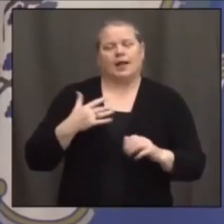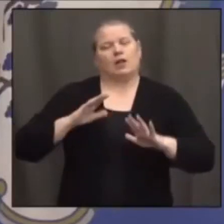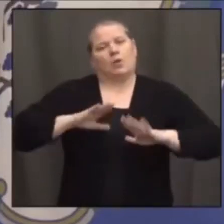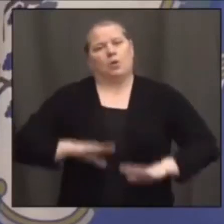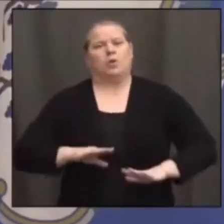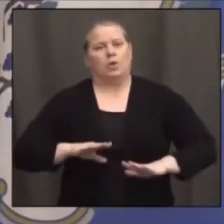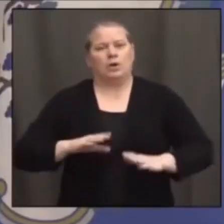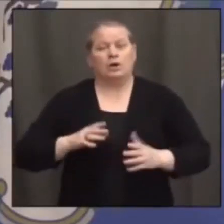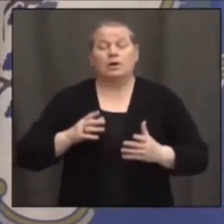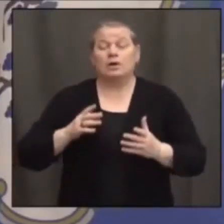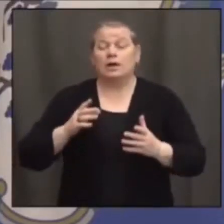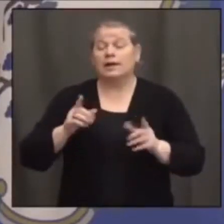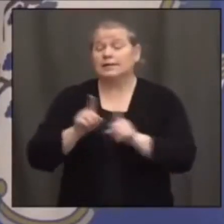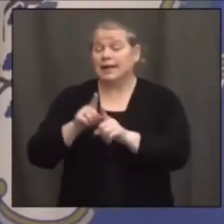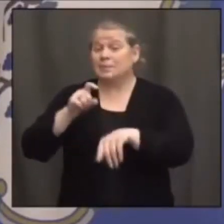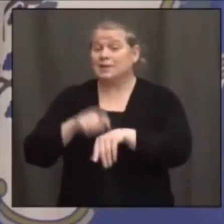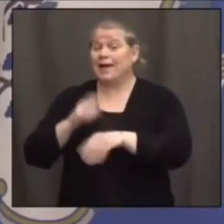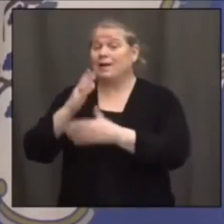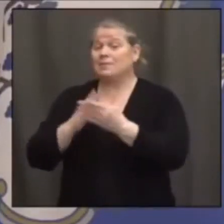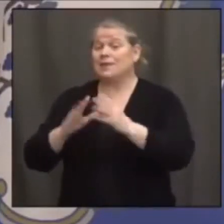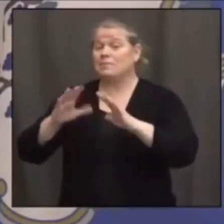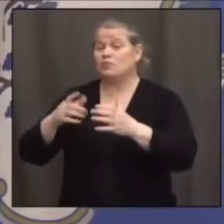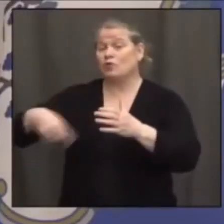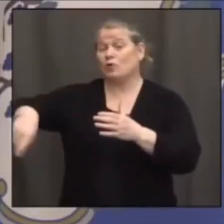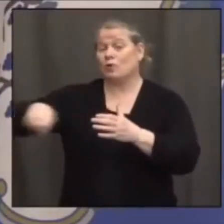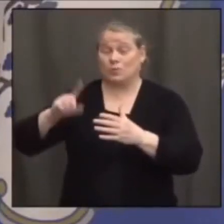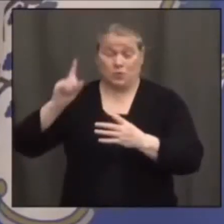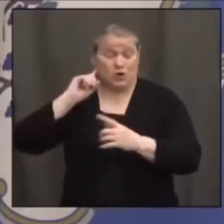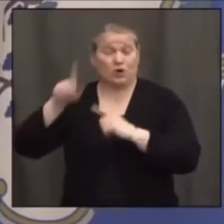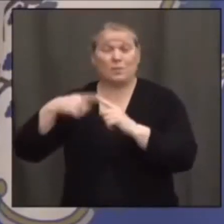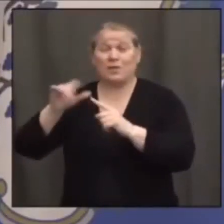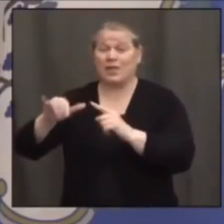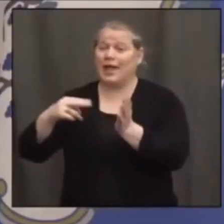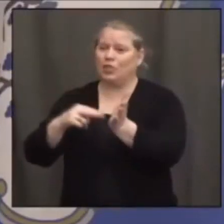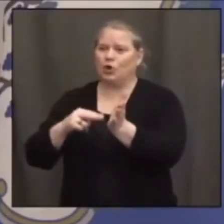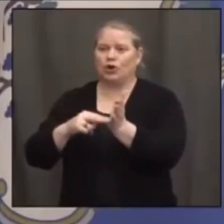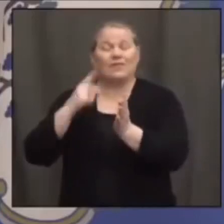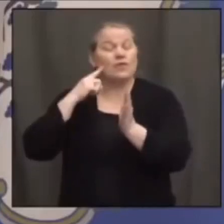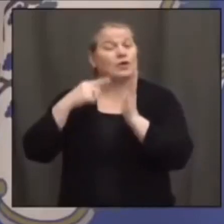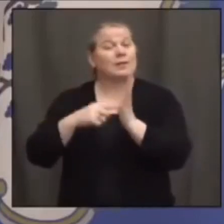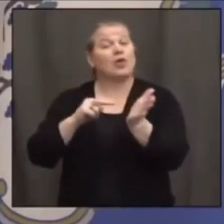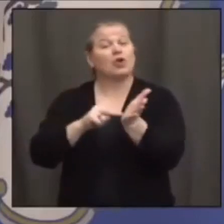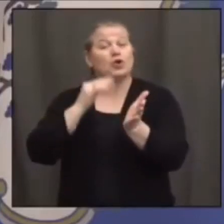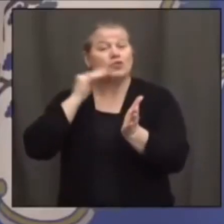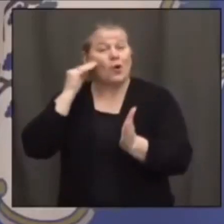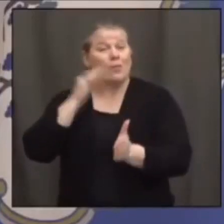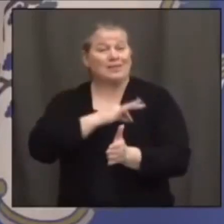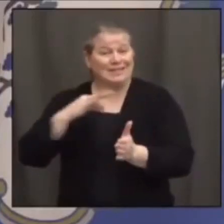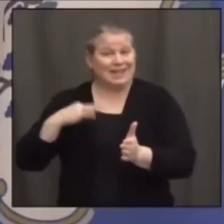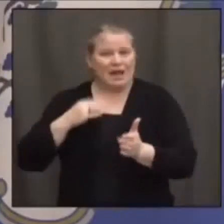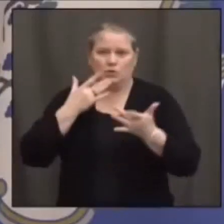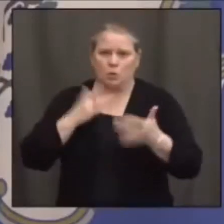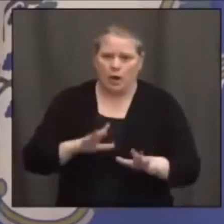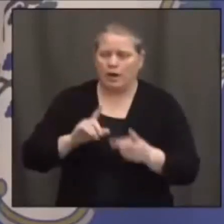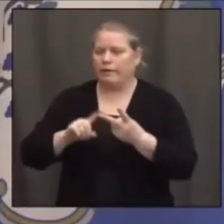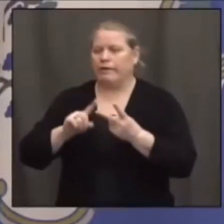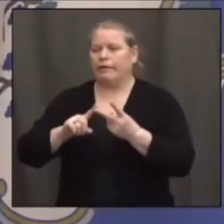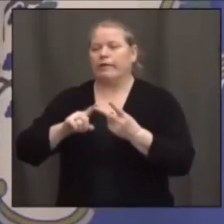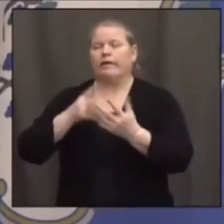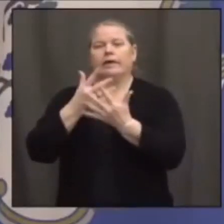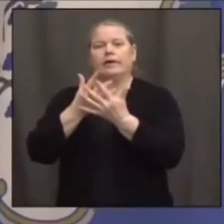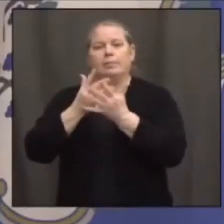But you also know there's certain populations, we heard it in terms of the nurses at the nursing homes, we heard it in terms of corrections officers, some of the